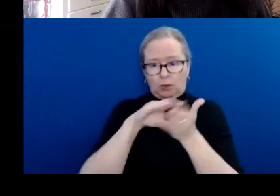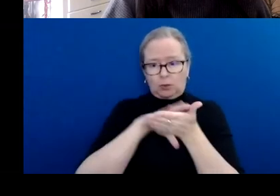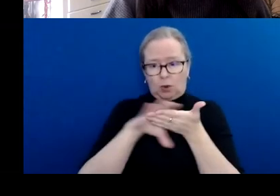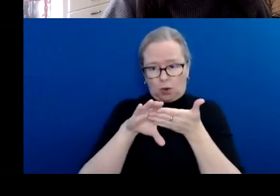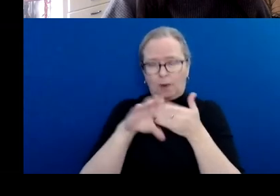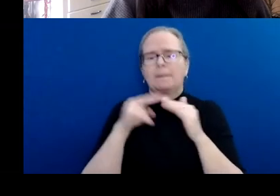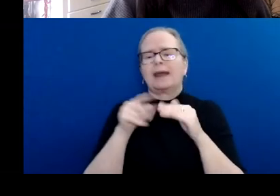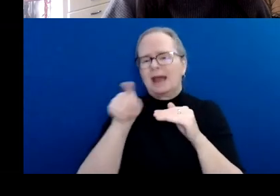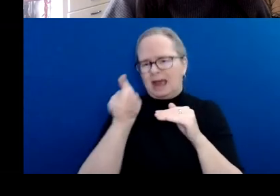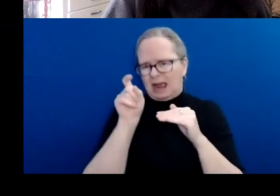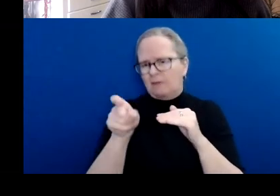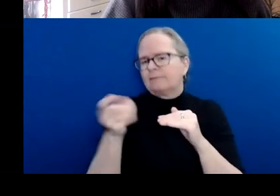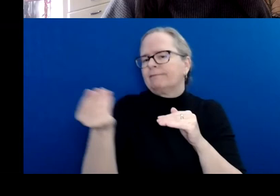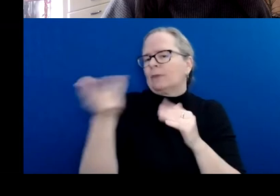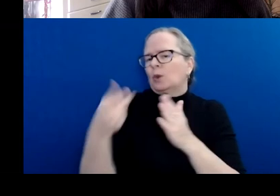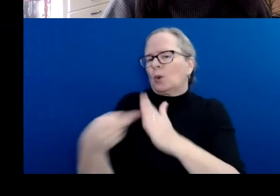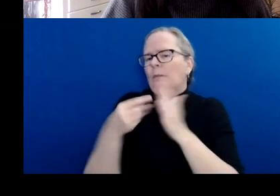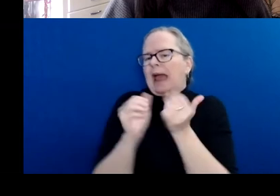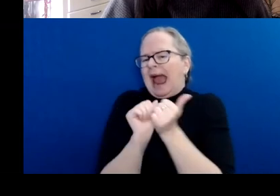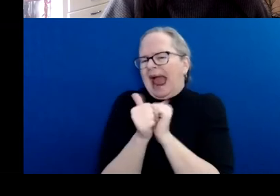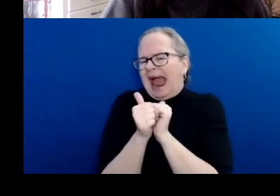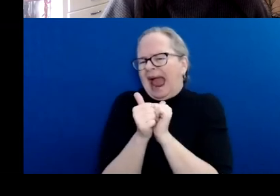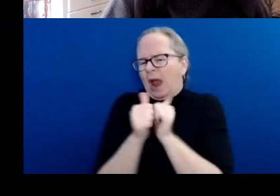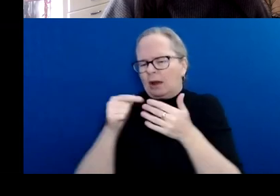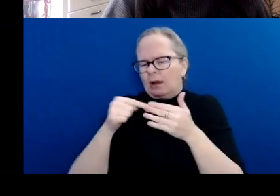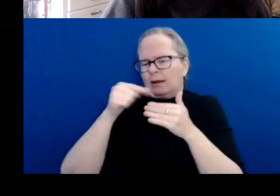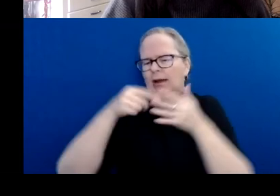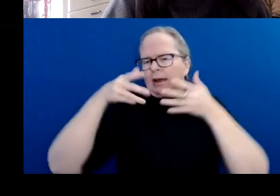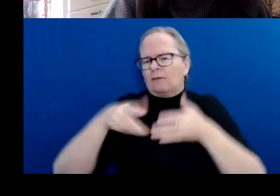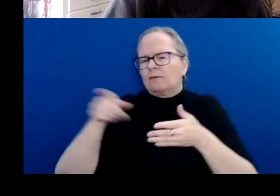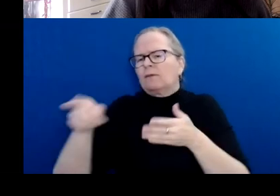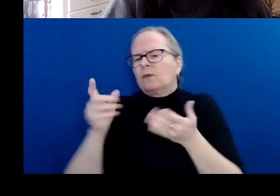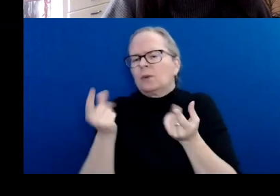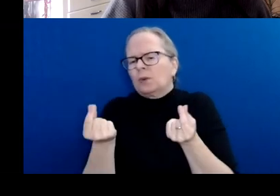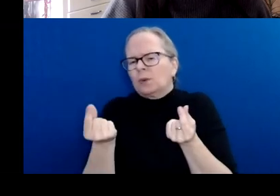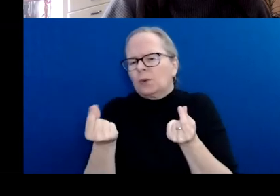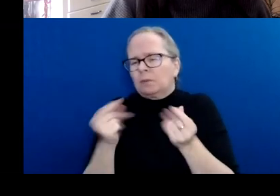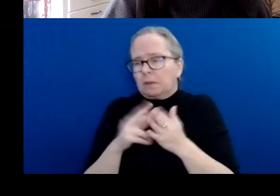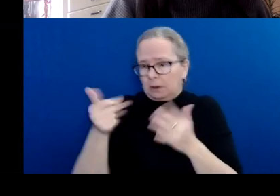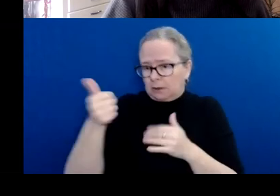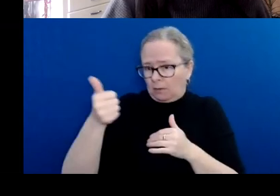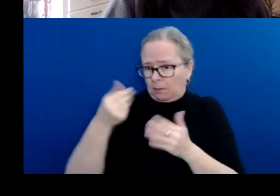remaining expenses, either through fundraising, other grants,